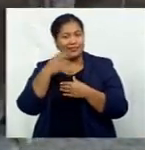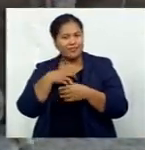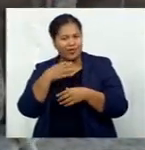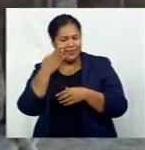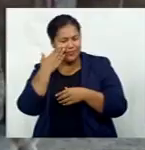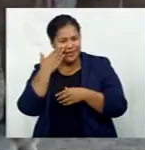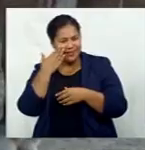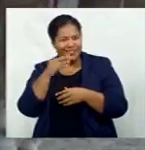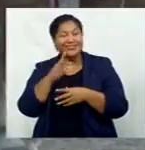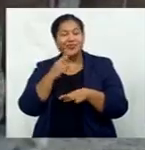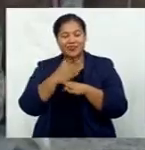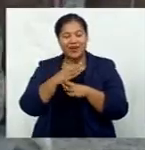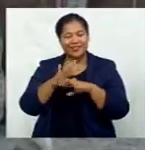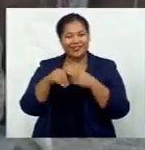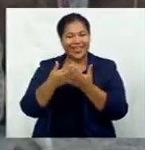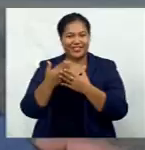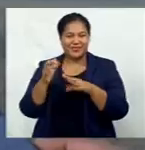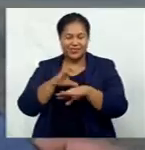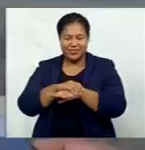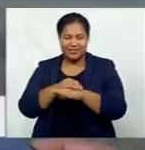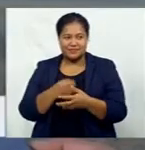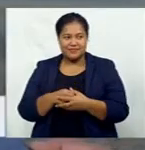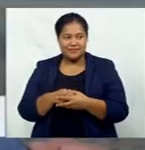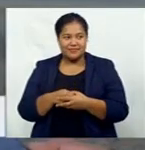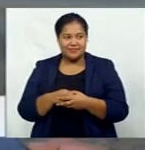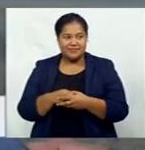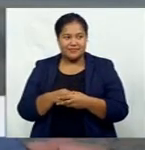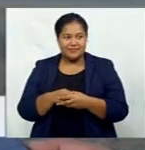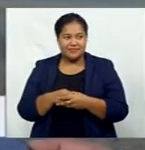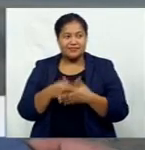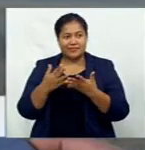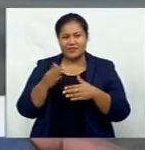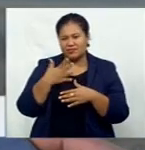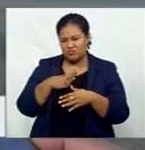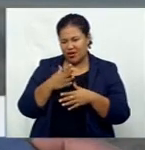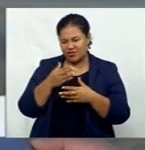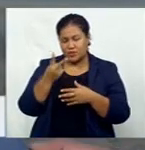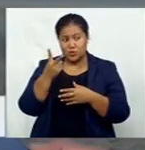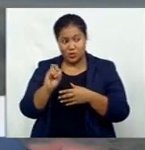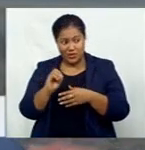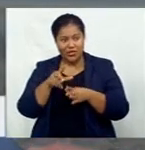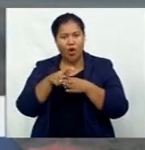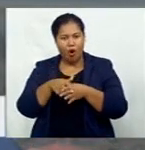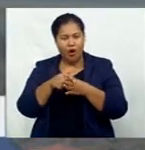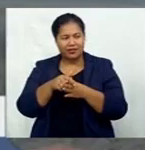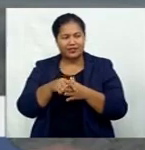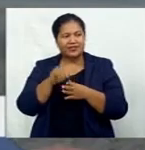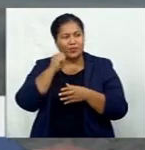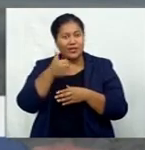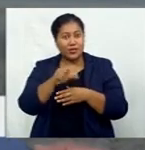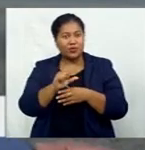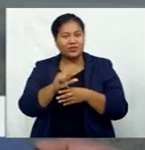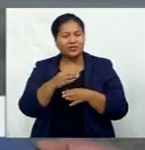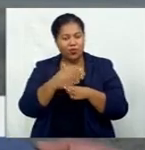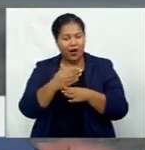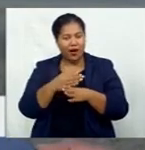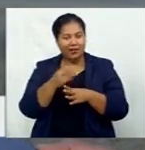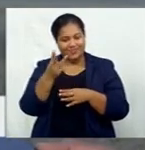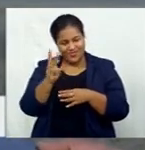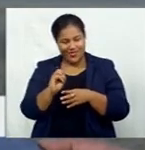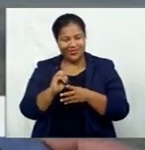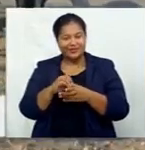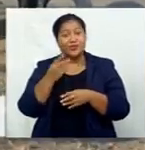closely with police. Initially wanted 20 horses in operation to about 30 that will actually